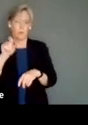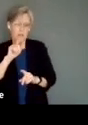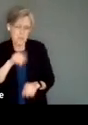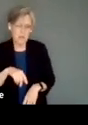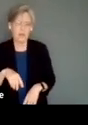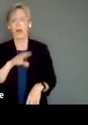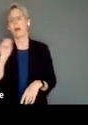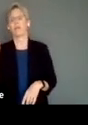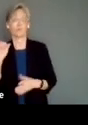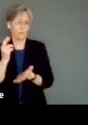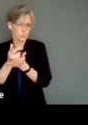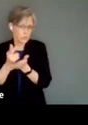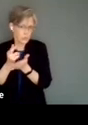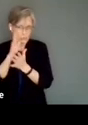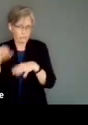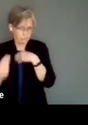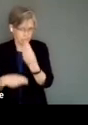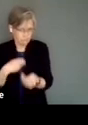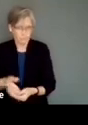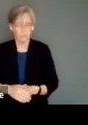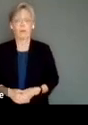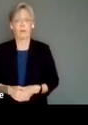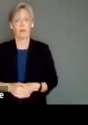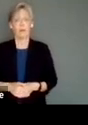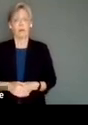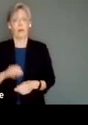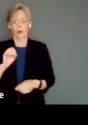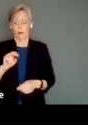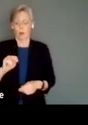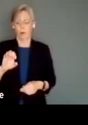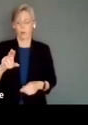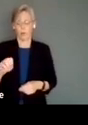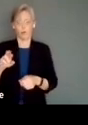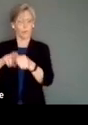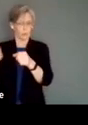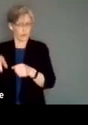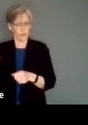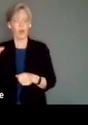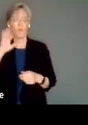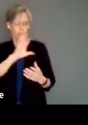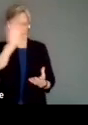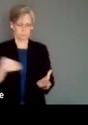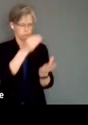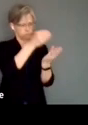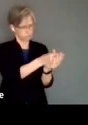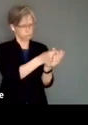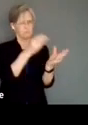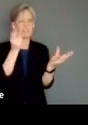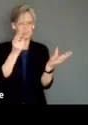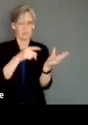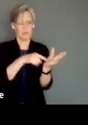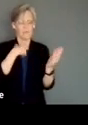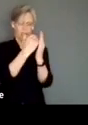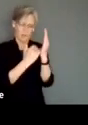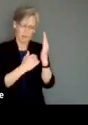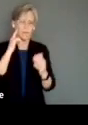then there's also going to be resources provided. Brad, of course, and on Q Regina, they're, of course, going to archive this and I will provide a list of accessibility